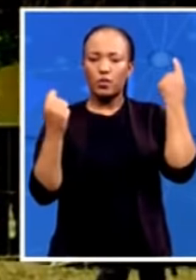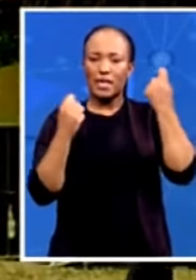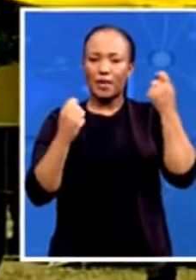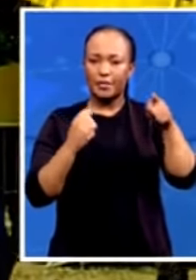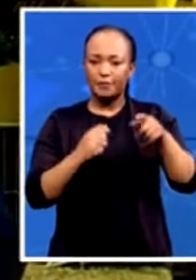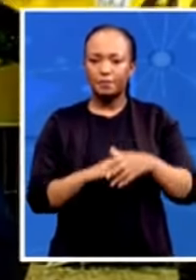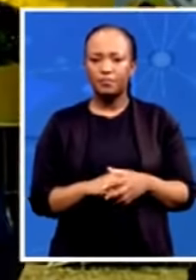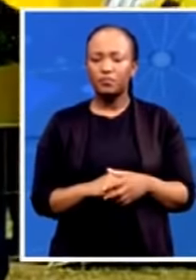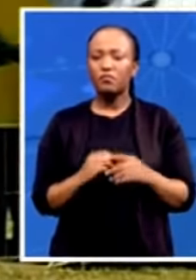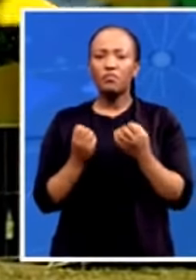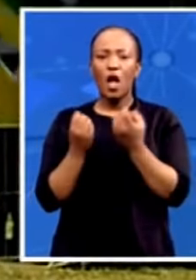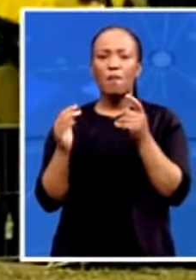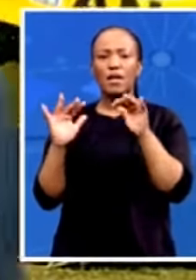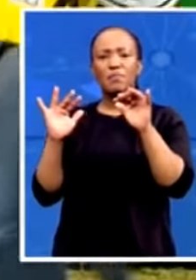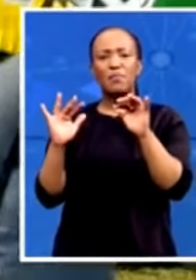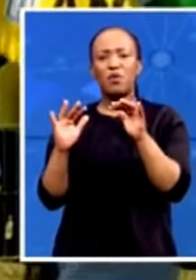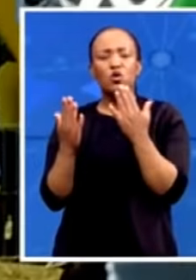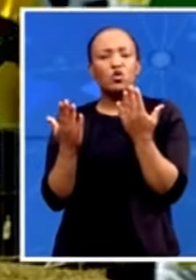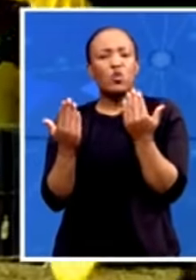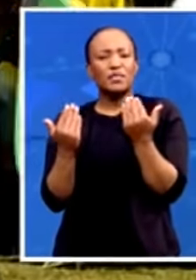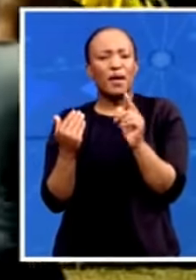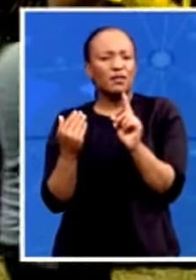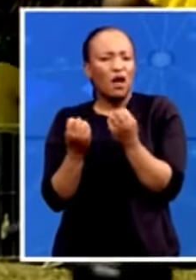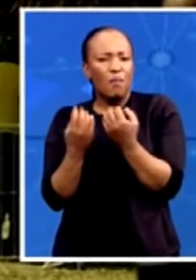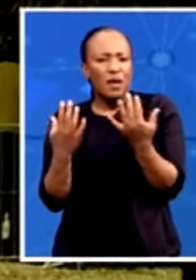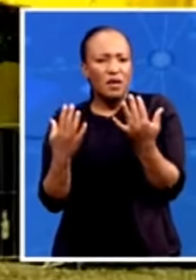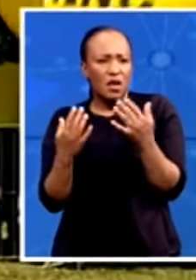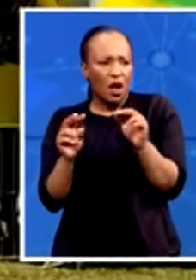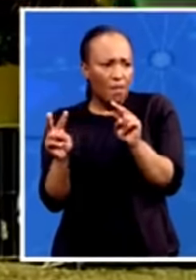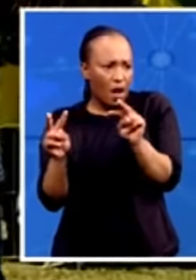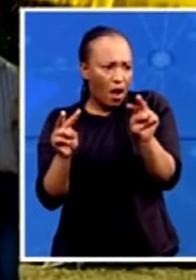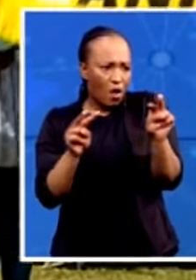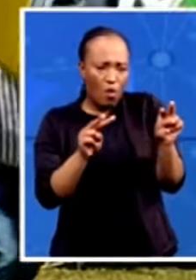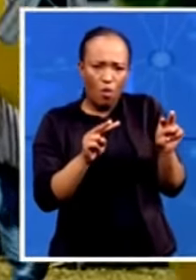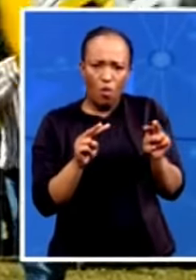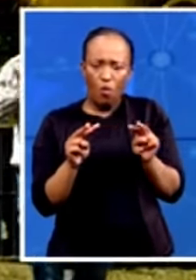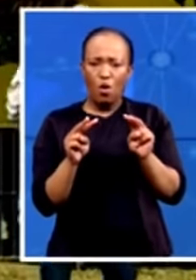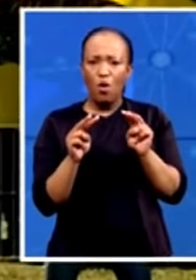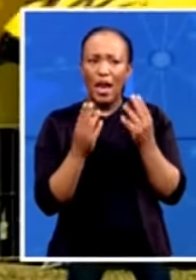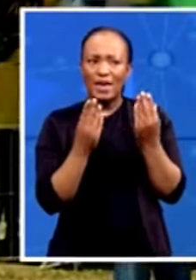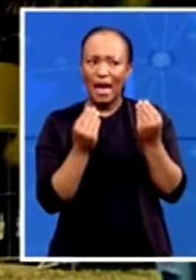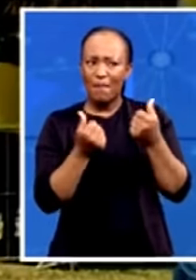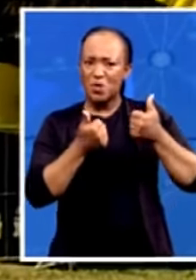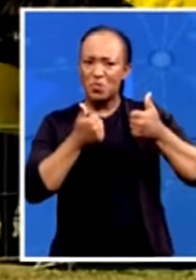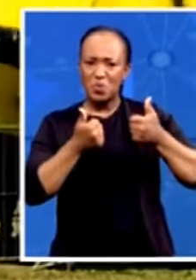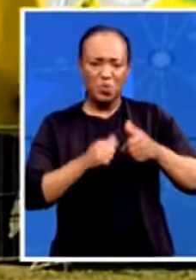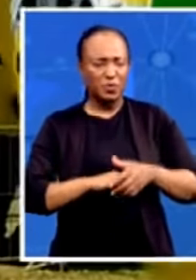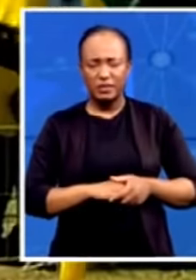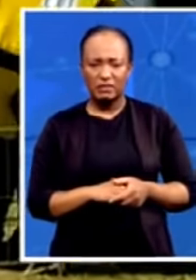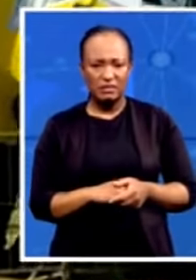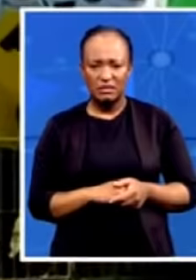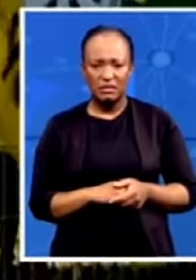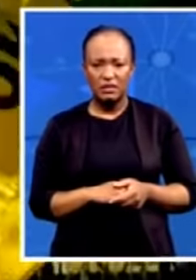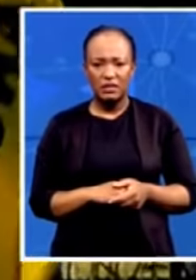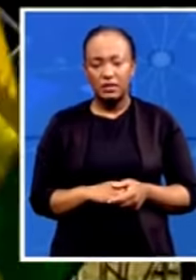around, I can certainly tell you that the numbers are not looking good at the moment. Well, I don't know the number of